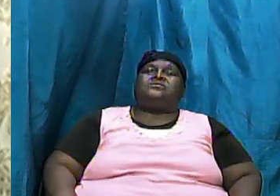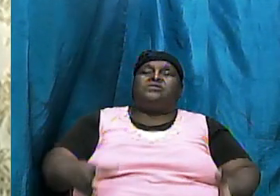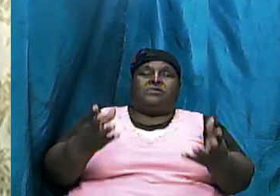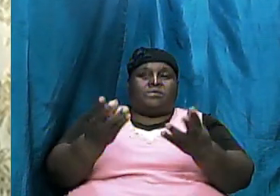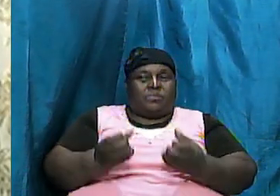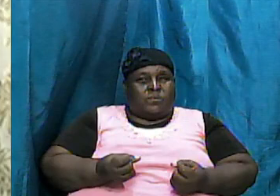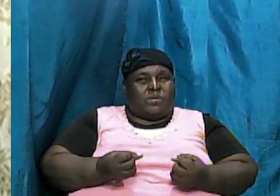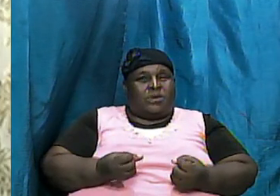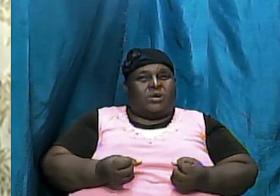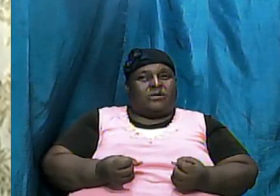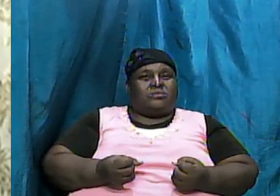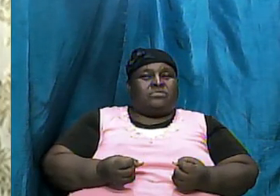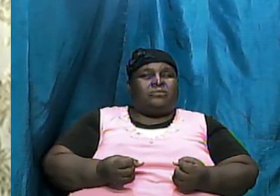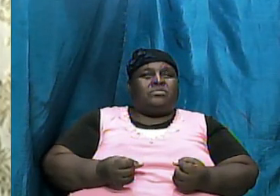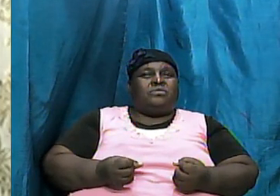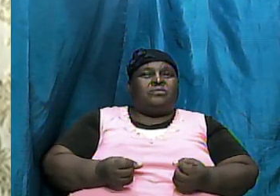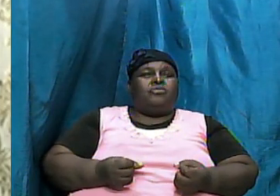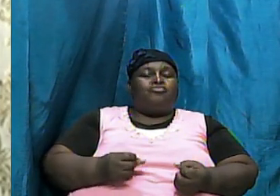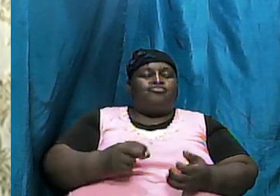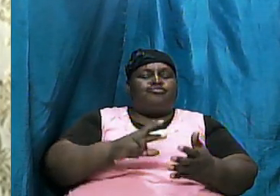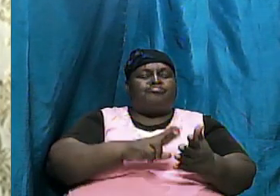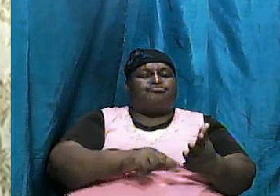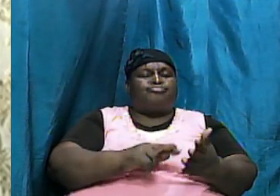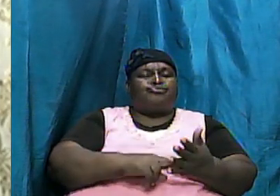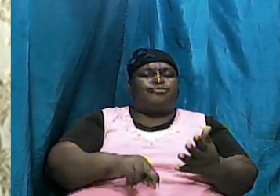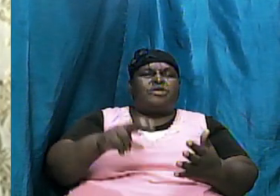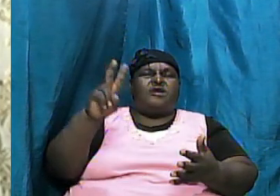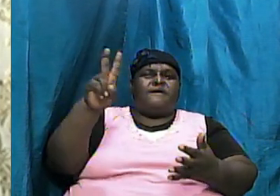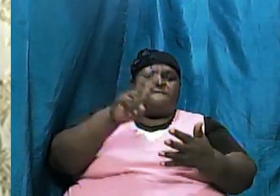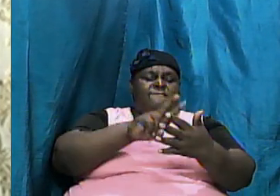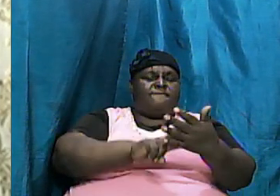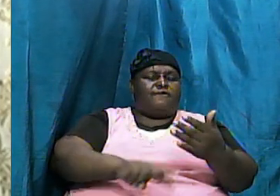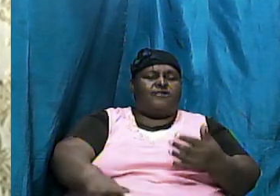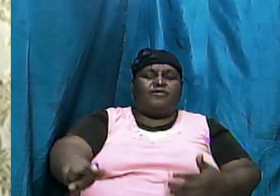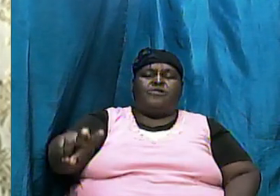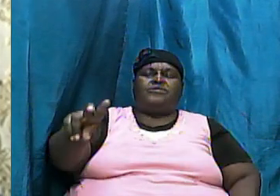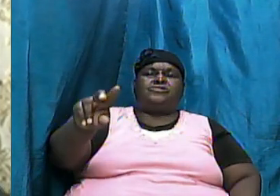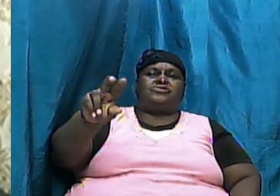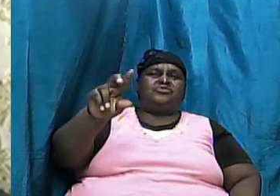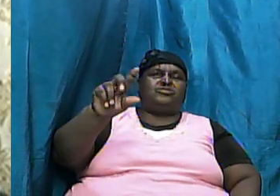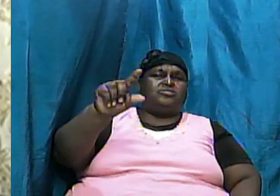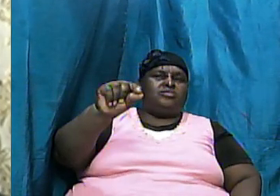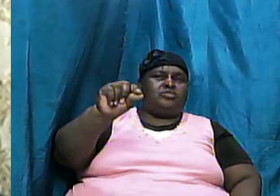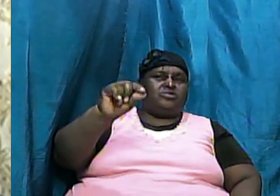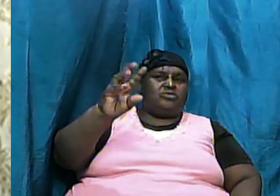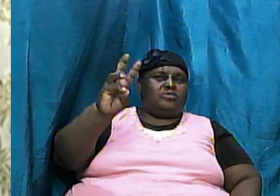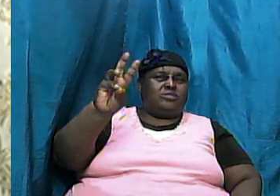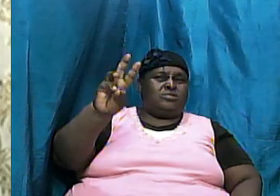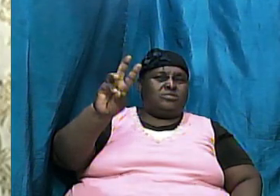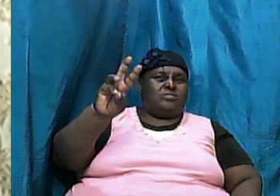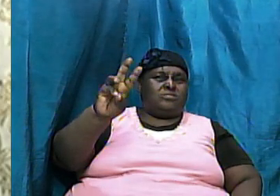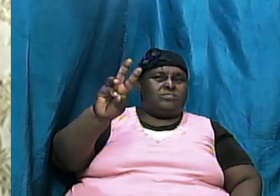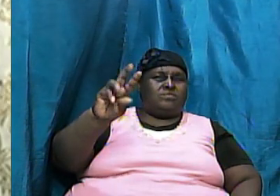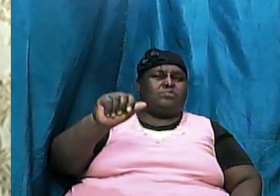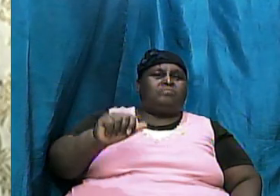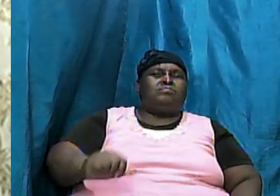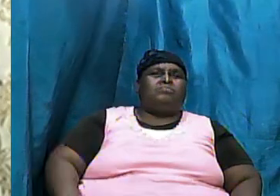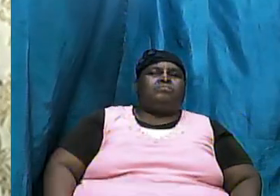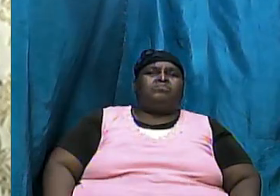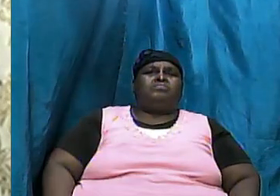to go to verse 26 say Luke chapter number 17